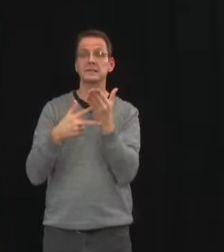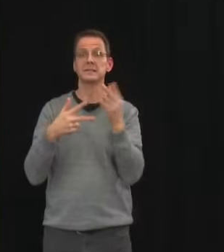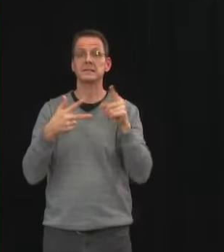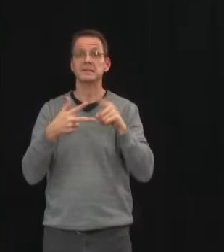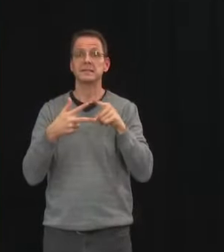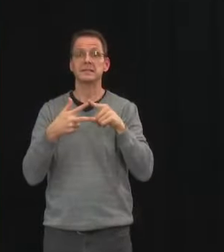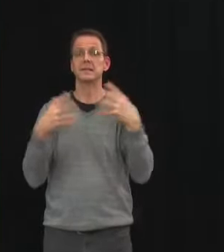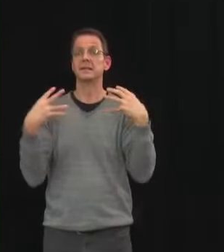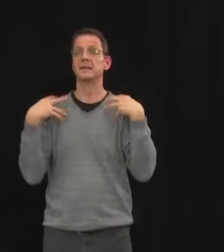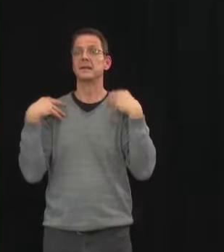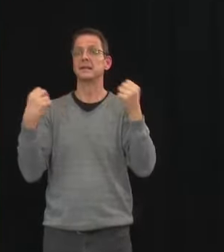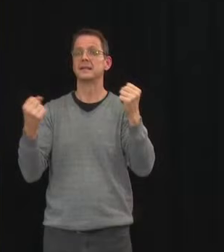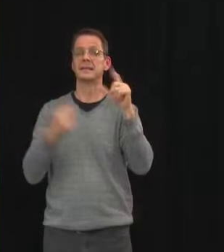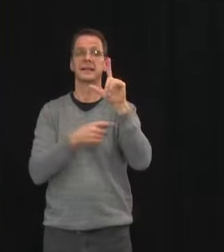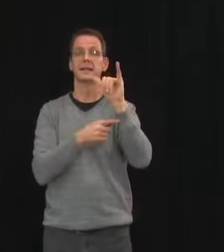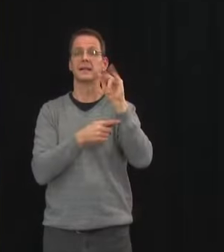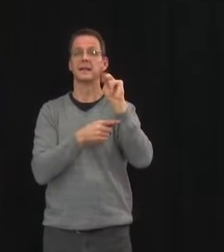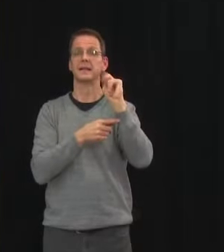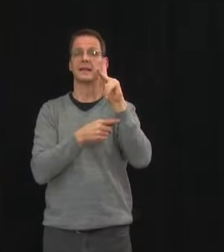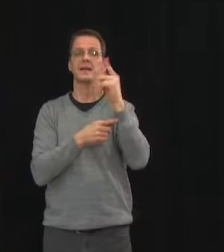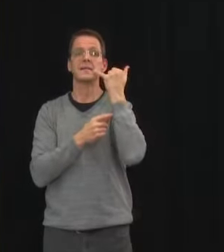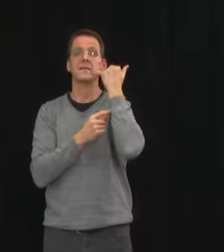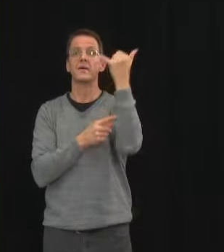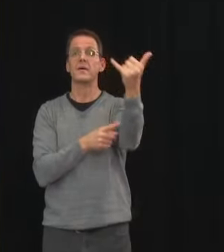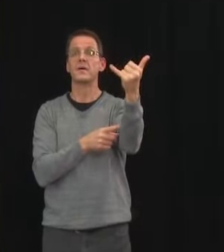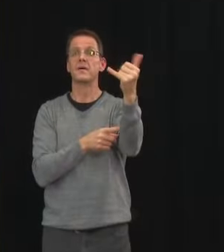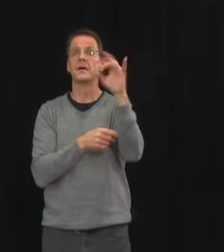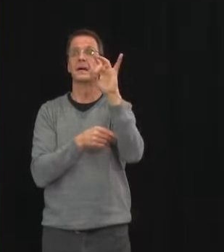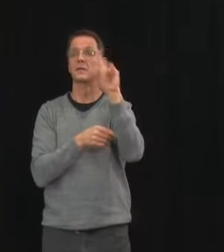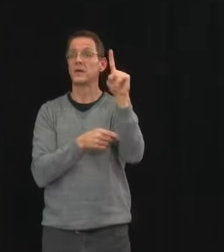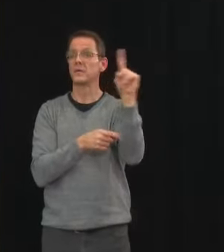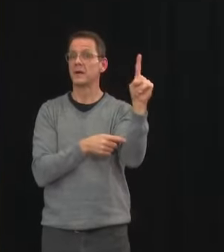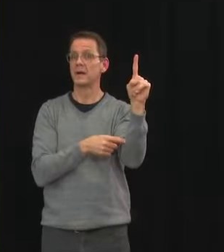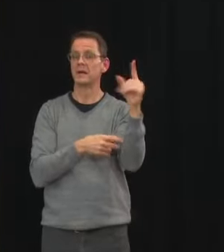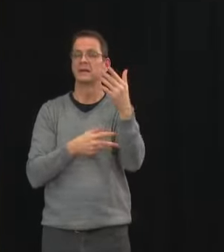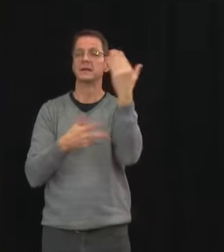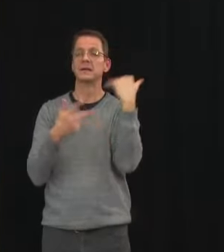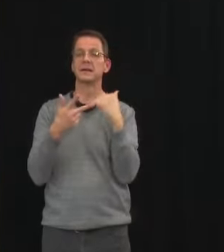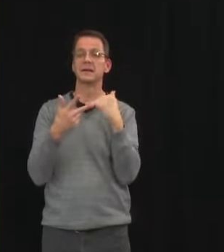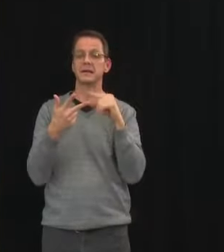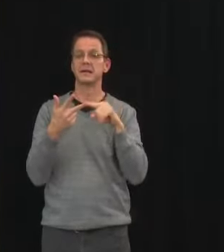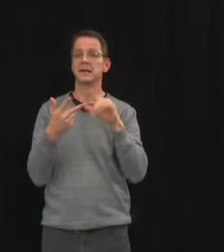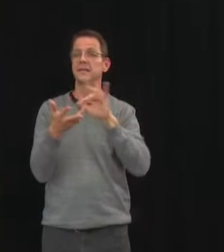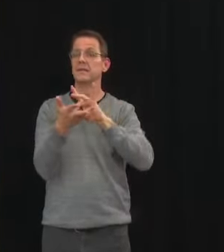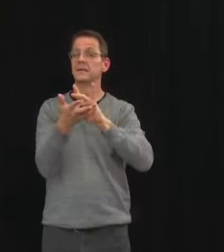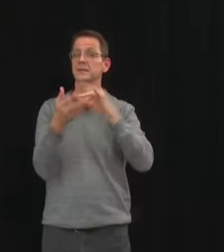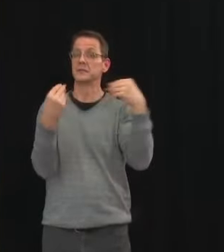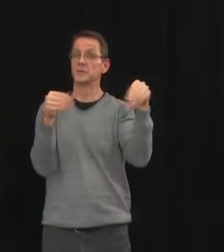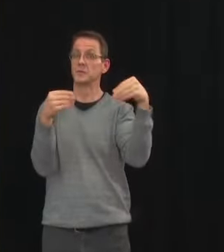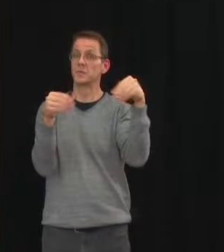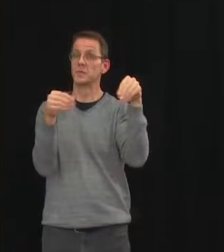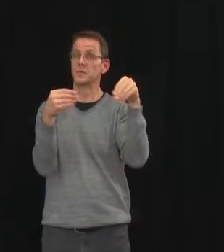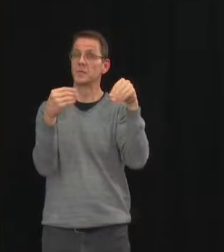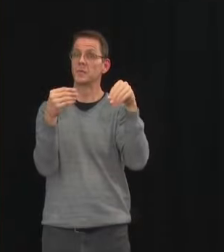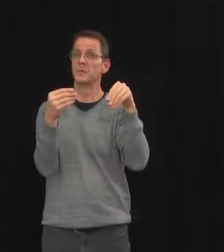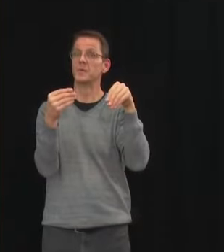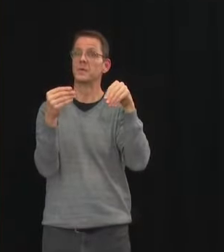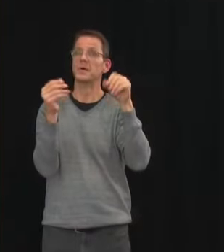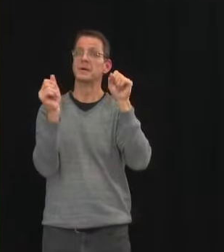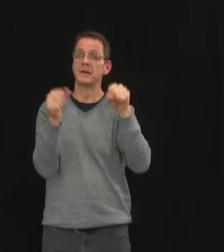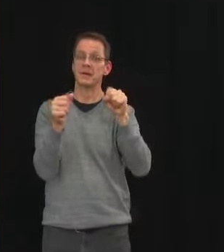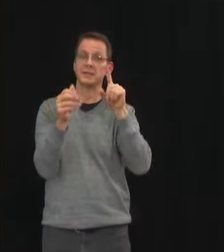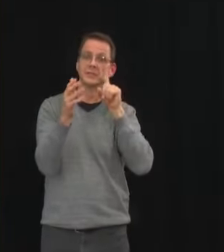Edmonton, Calgary or Red Deer. A list of participating pharmacies is available through the Blue Cross website